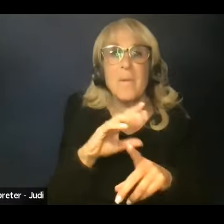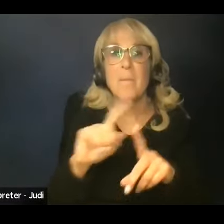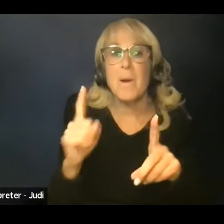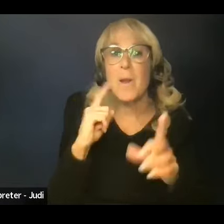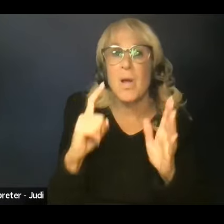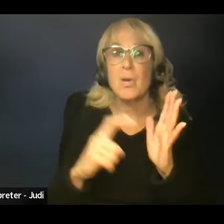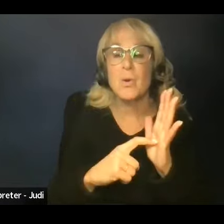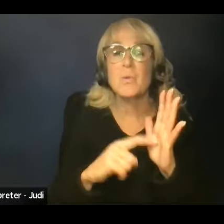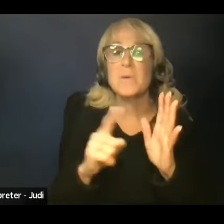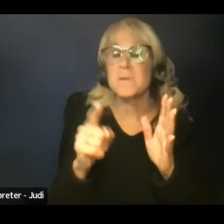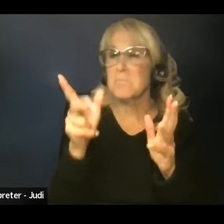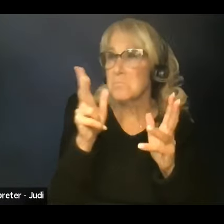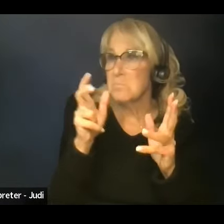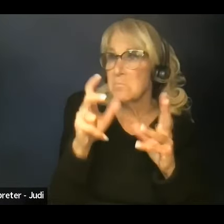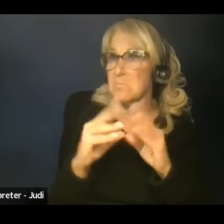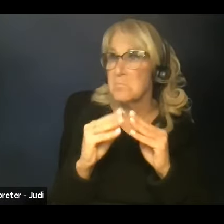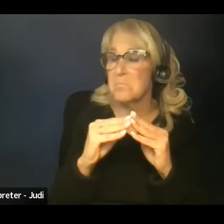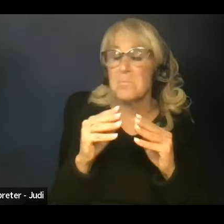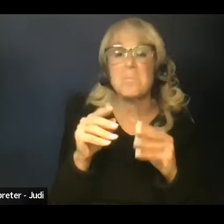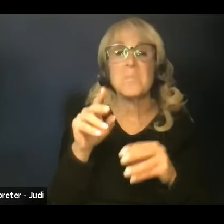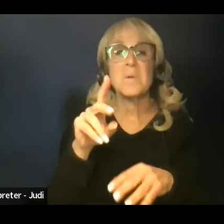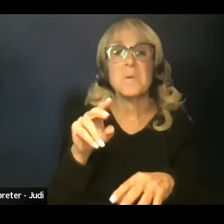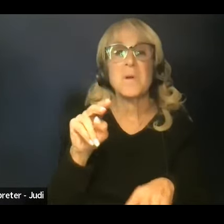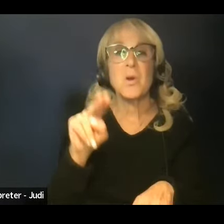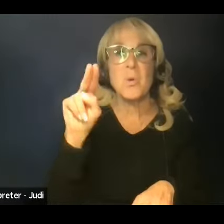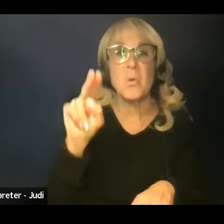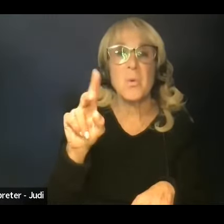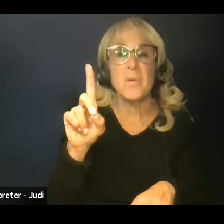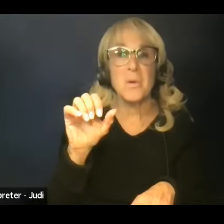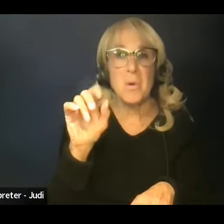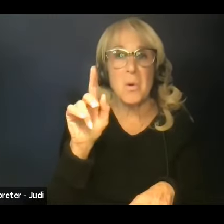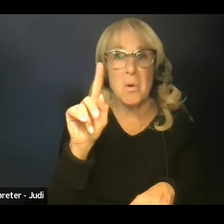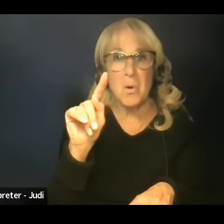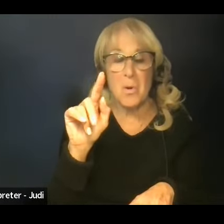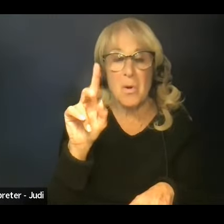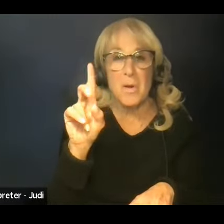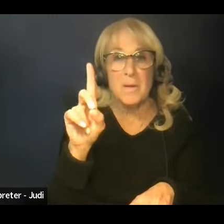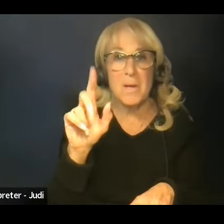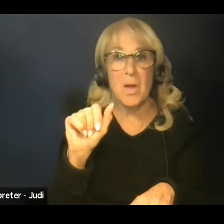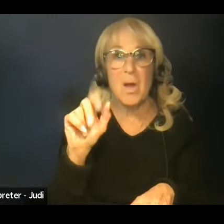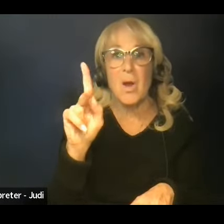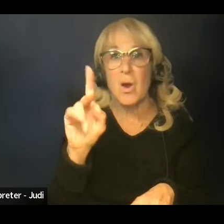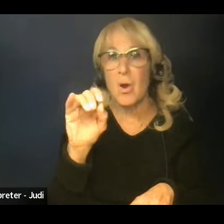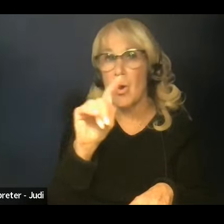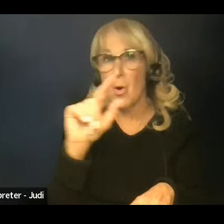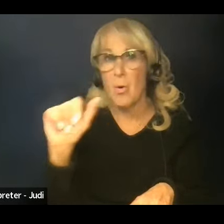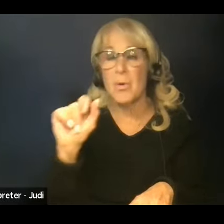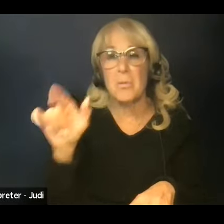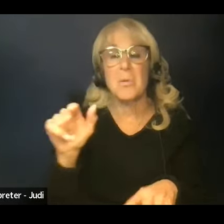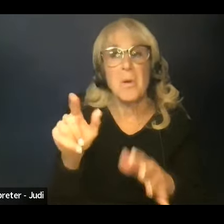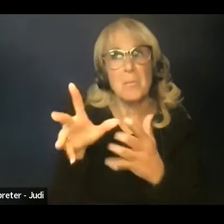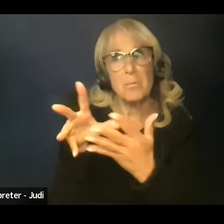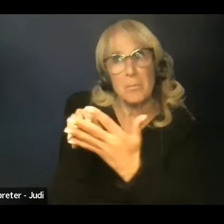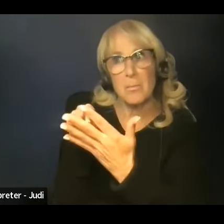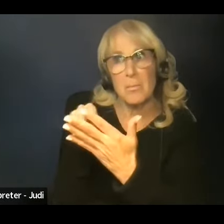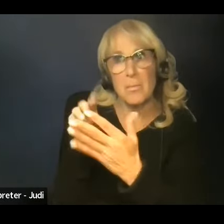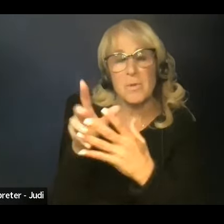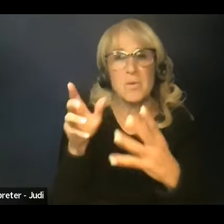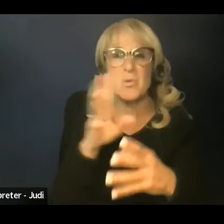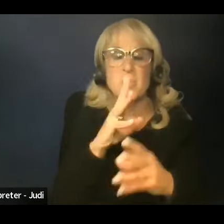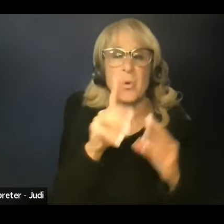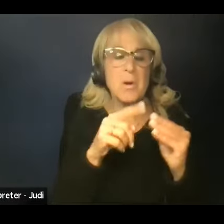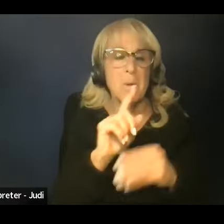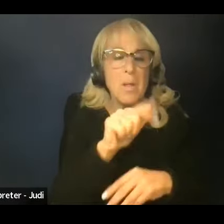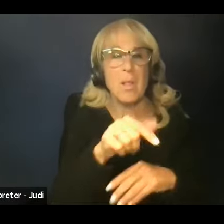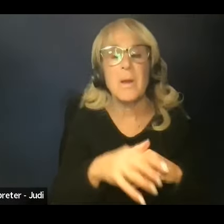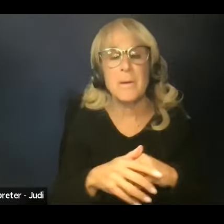in North Dakota, there was a lot of parallels I could draw from my own community to then. And I'll speak more on that later. But I think that was just one of the more insightful